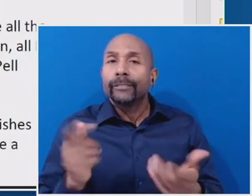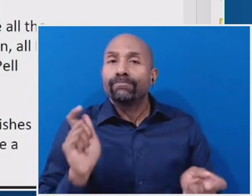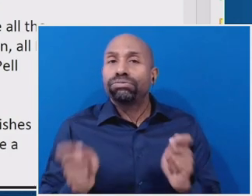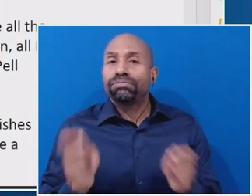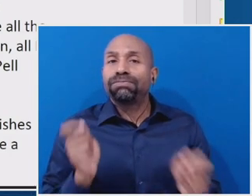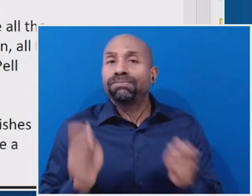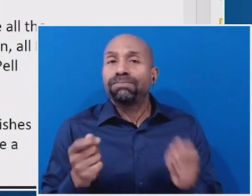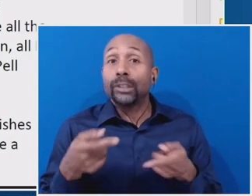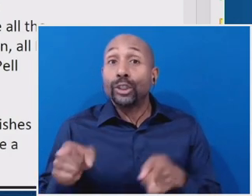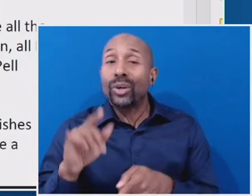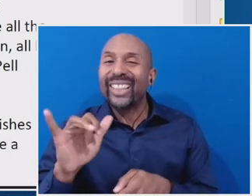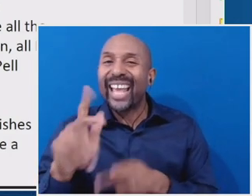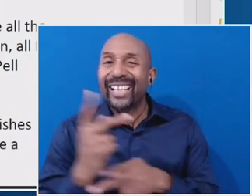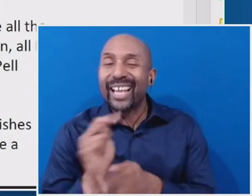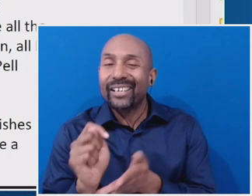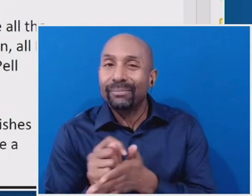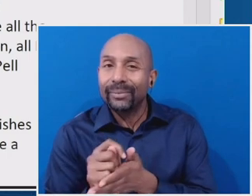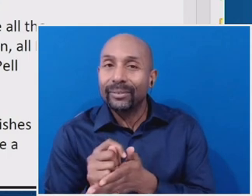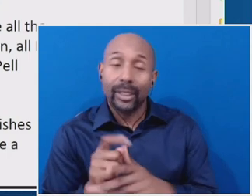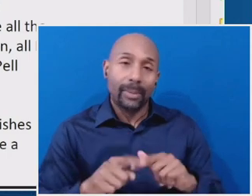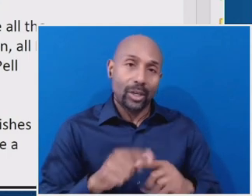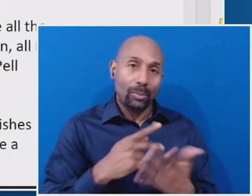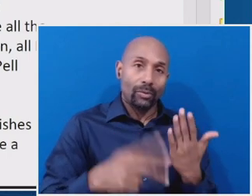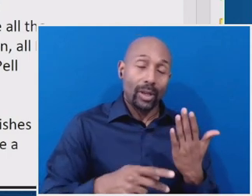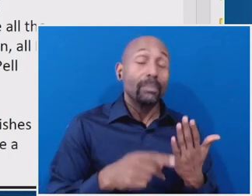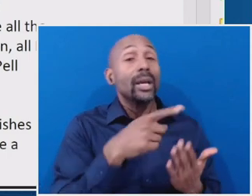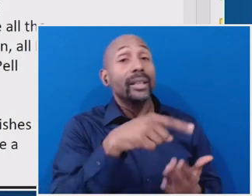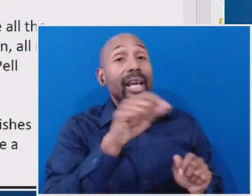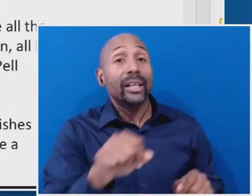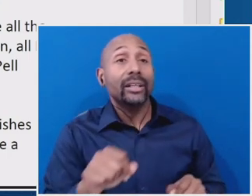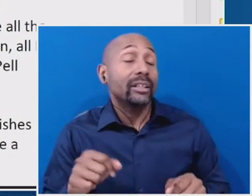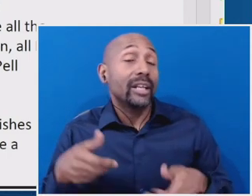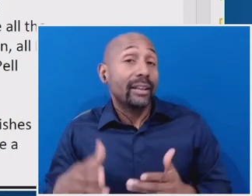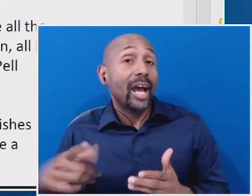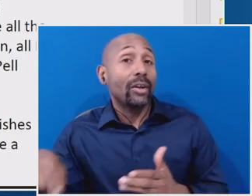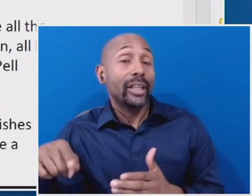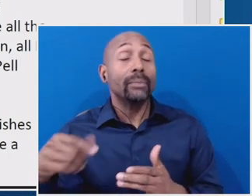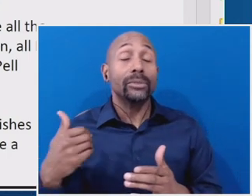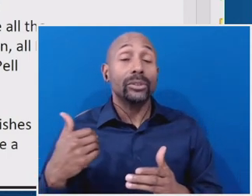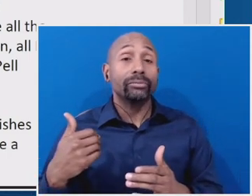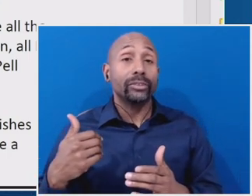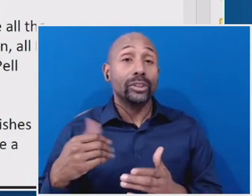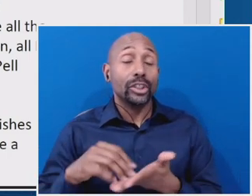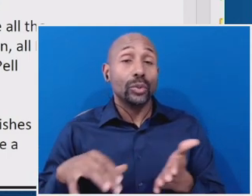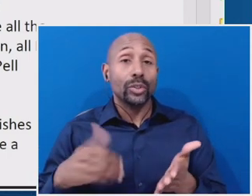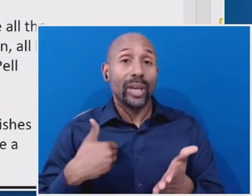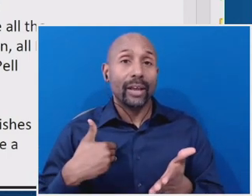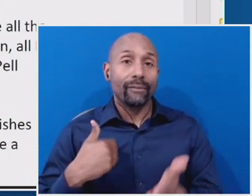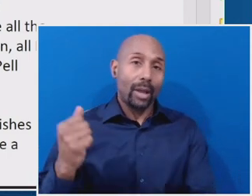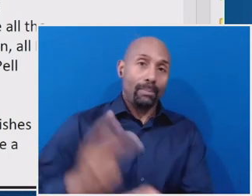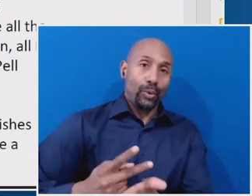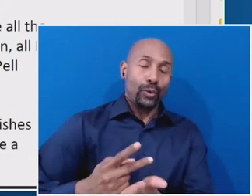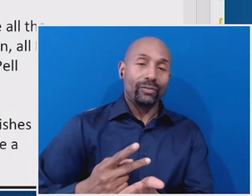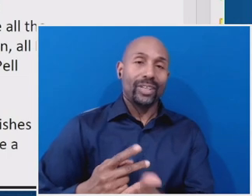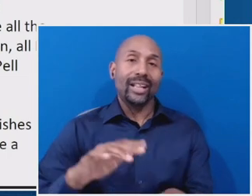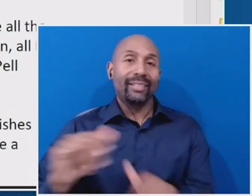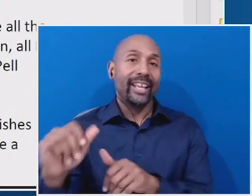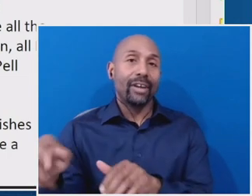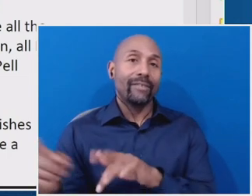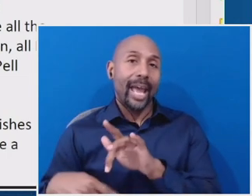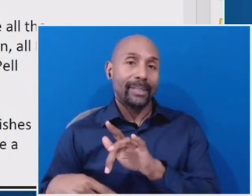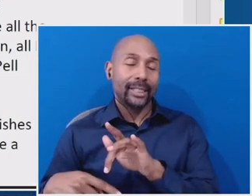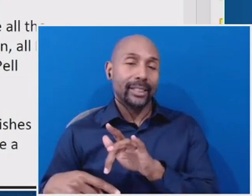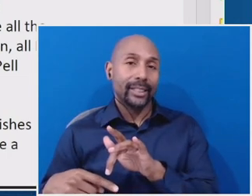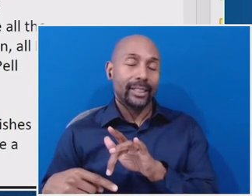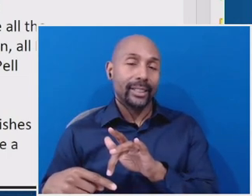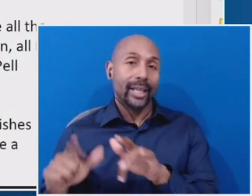They can allow students to go on what's called an approved leave of absence, um, uh, for a period, but they are not permitted to do that if they